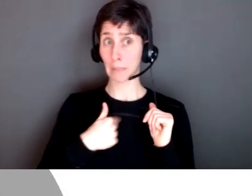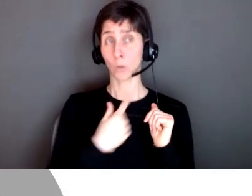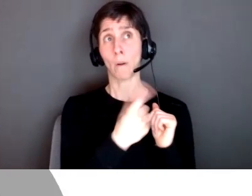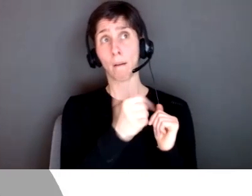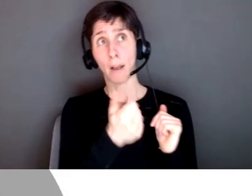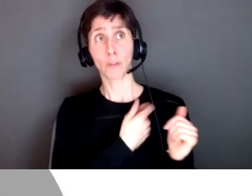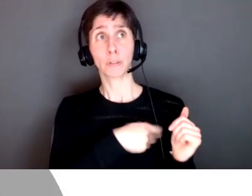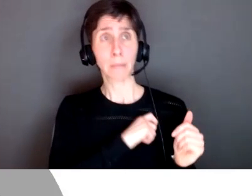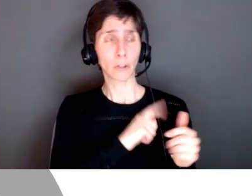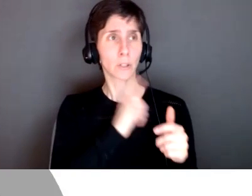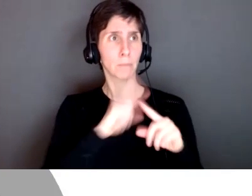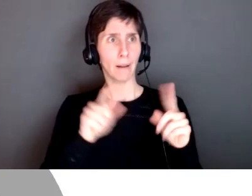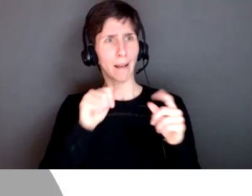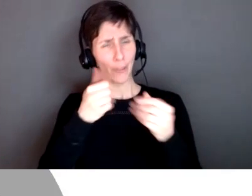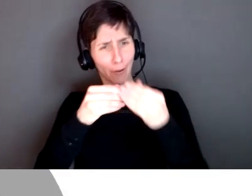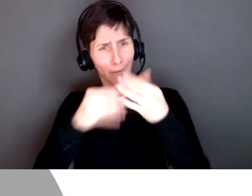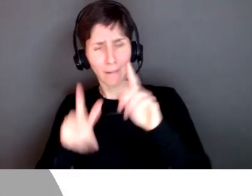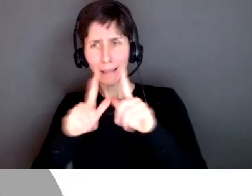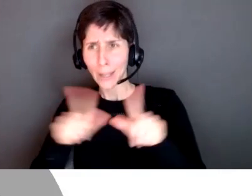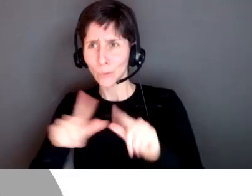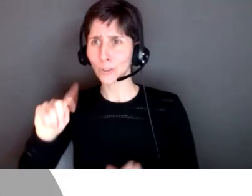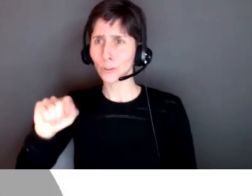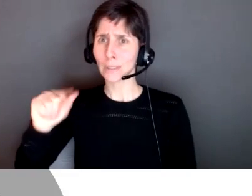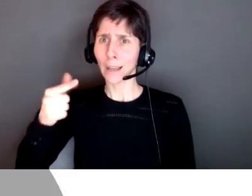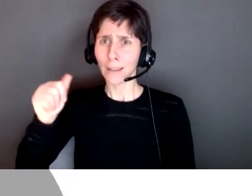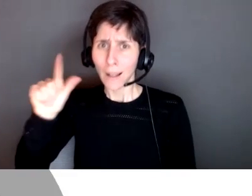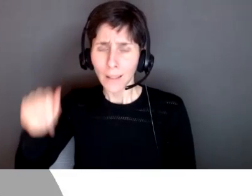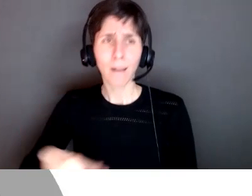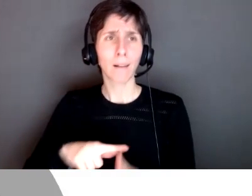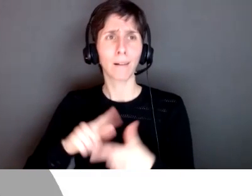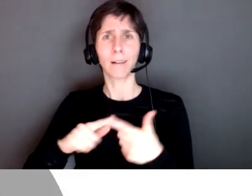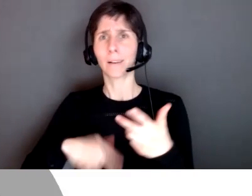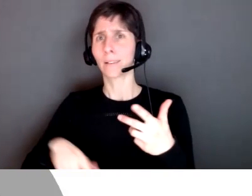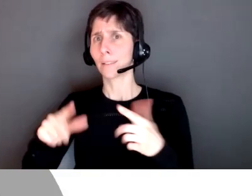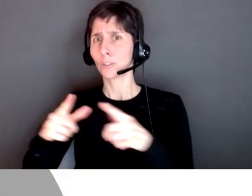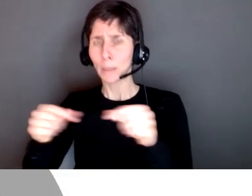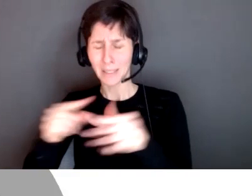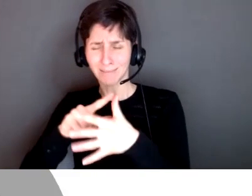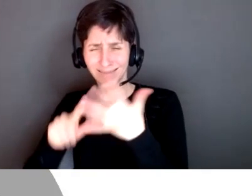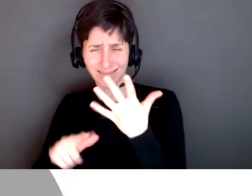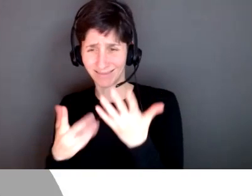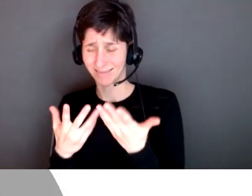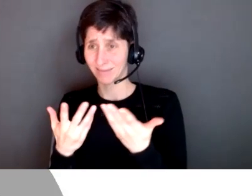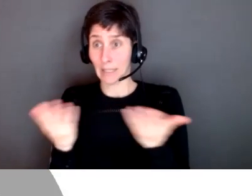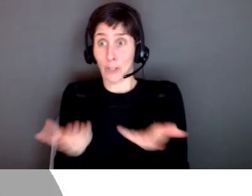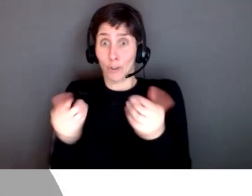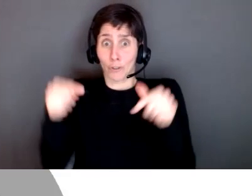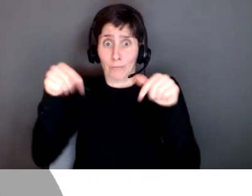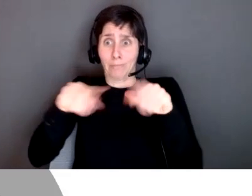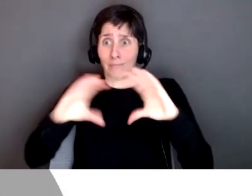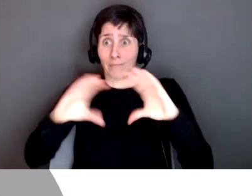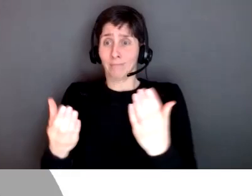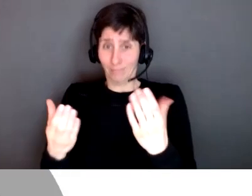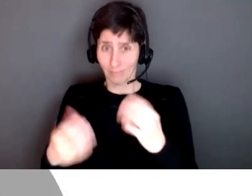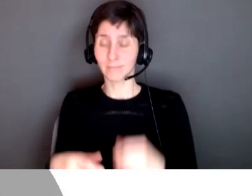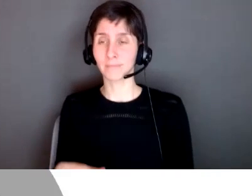tagalog we had so many other languages and cultures and right here uh in other